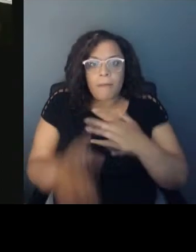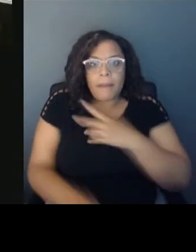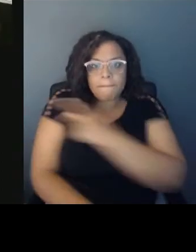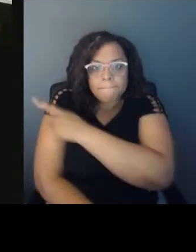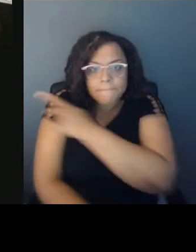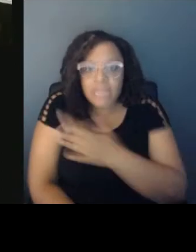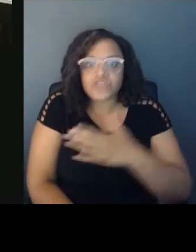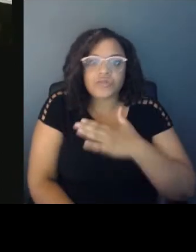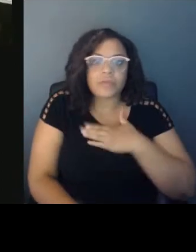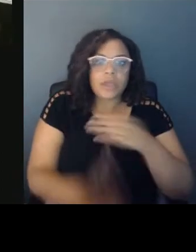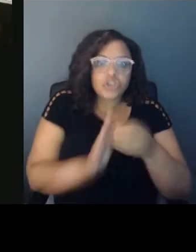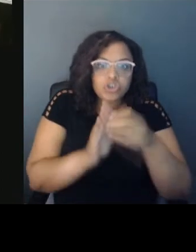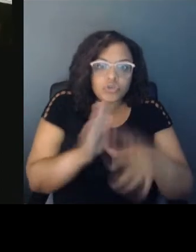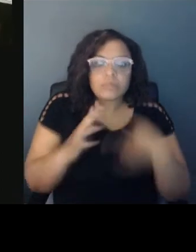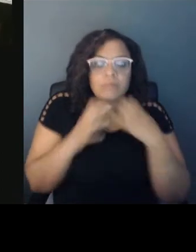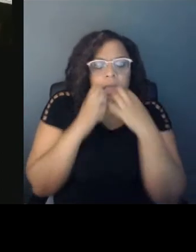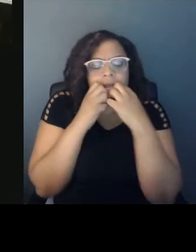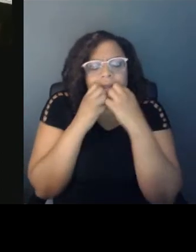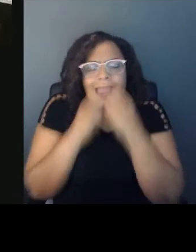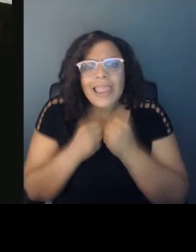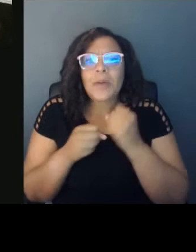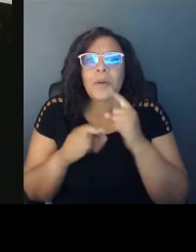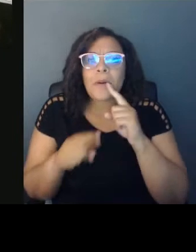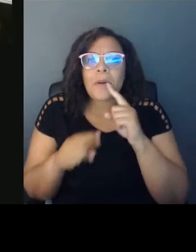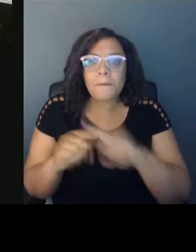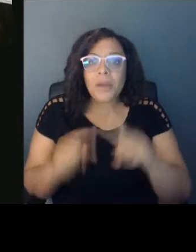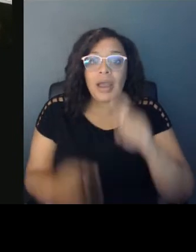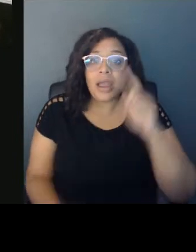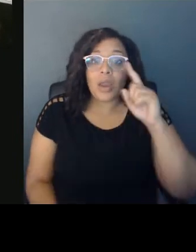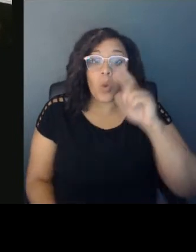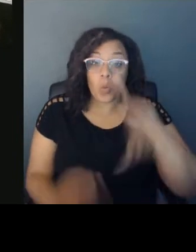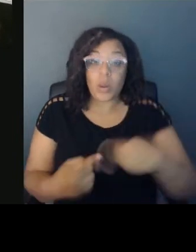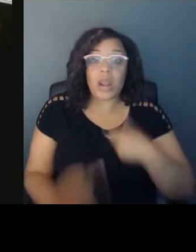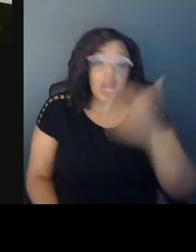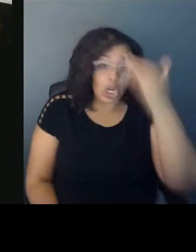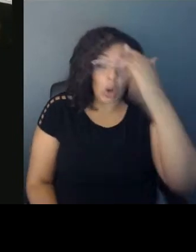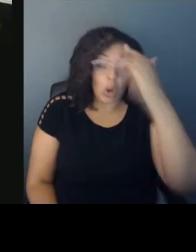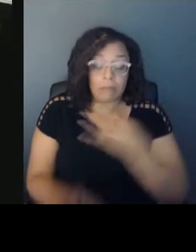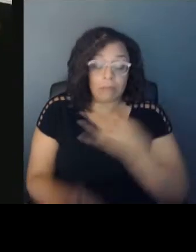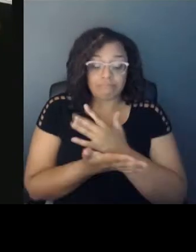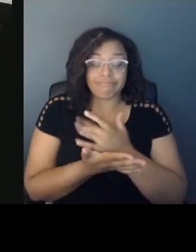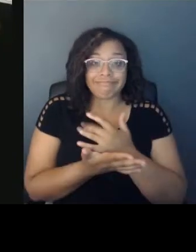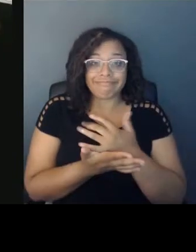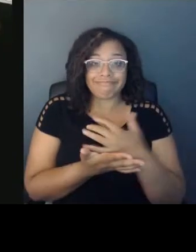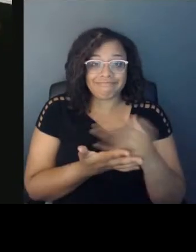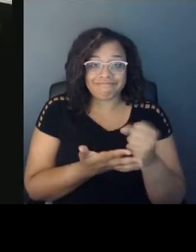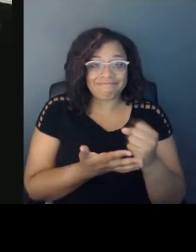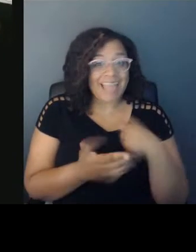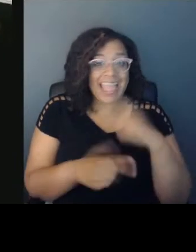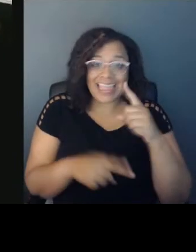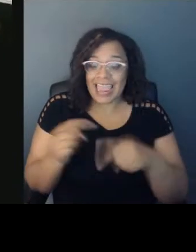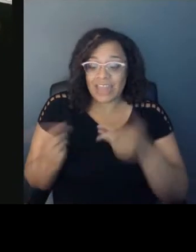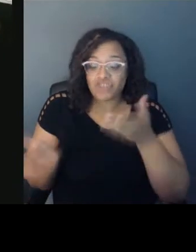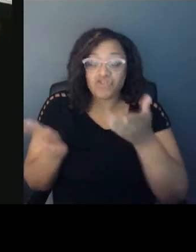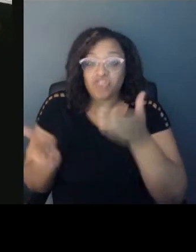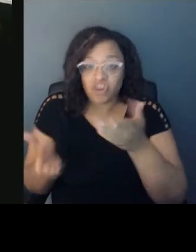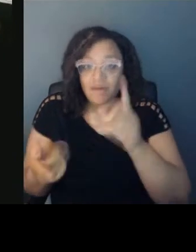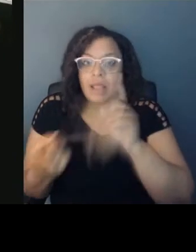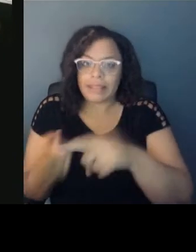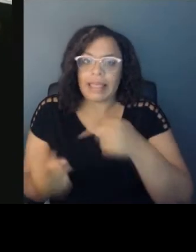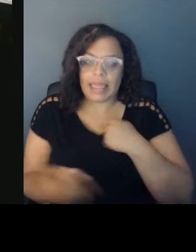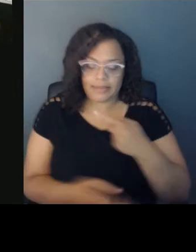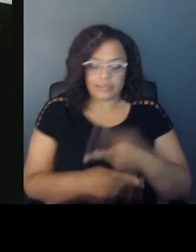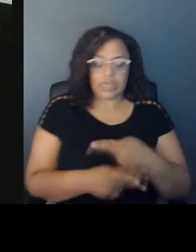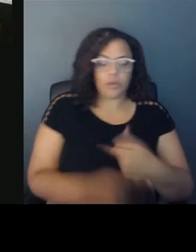I can, but I know that I have nothing left. Like I have, I'm going have nothing left to serve them with if I can't preserve some time and some,